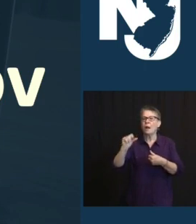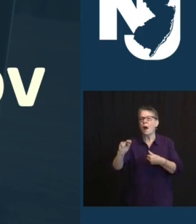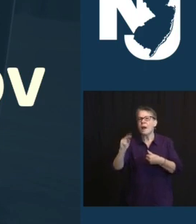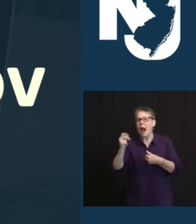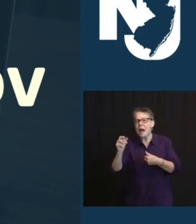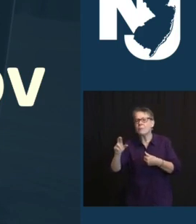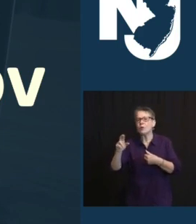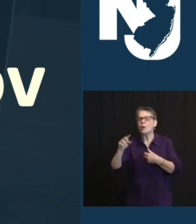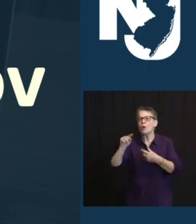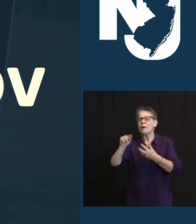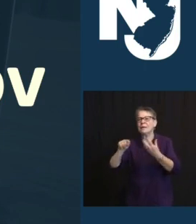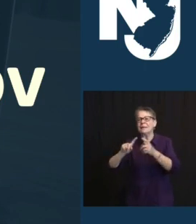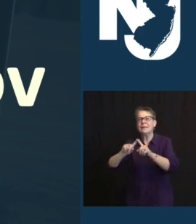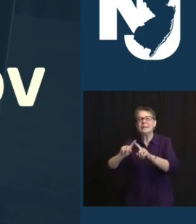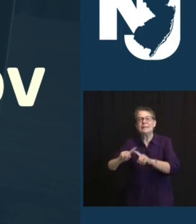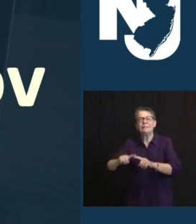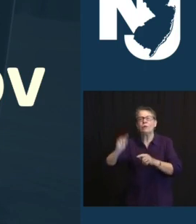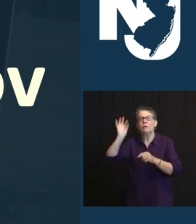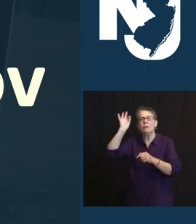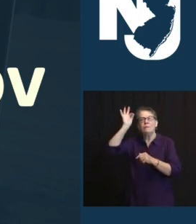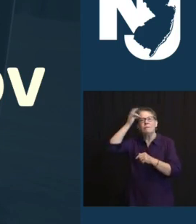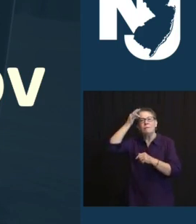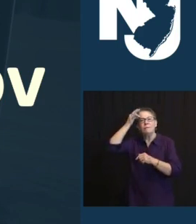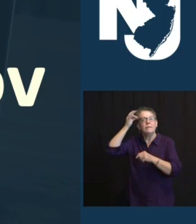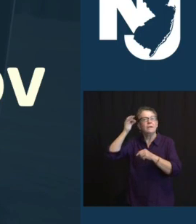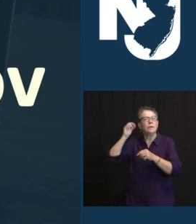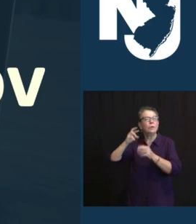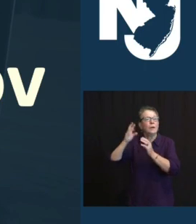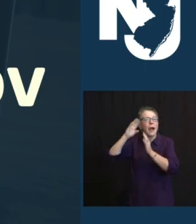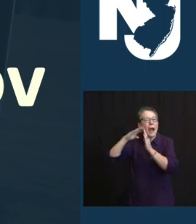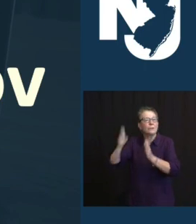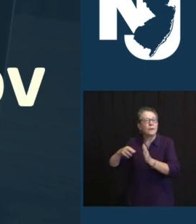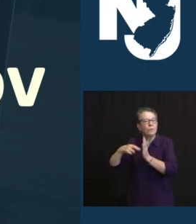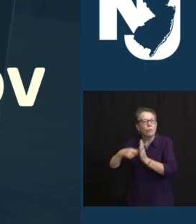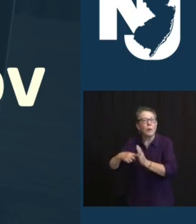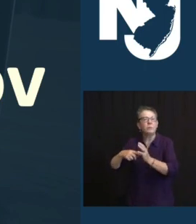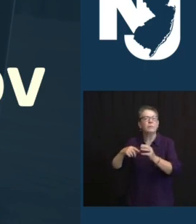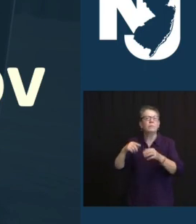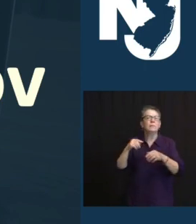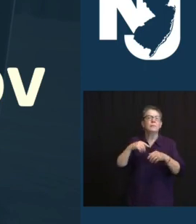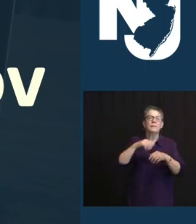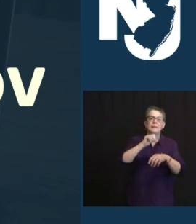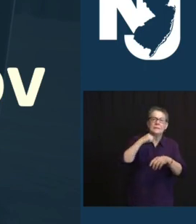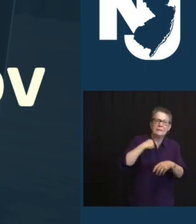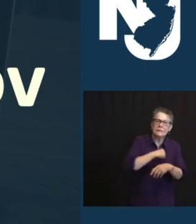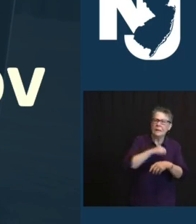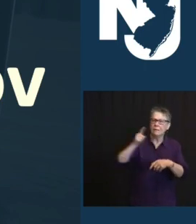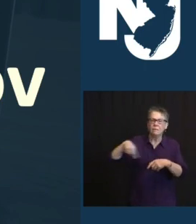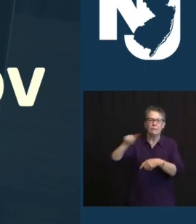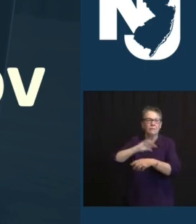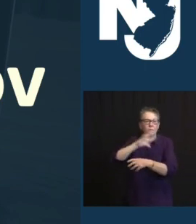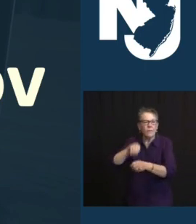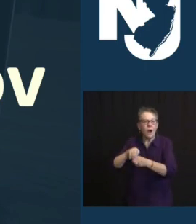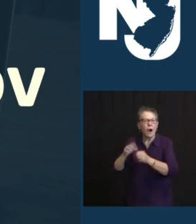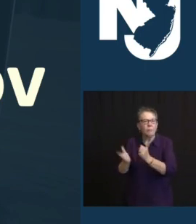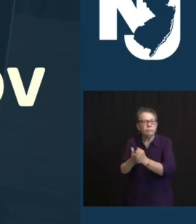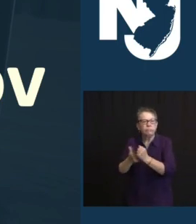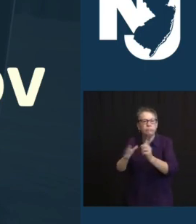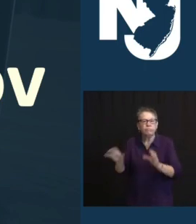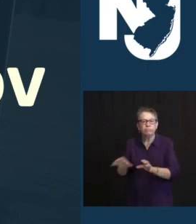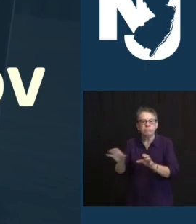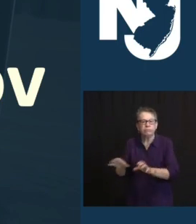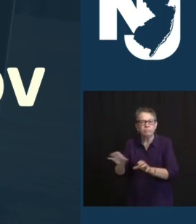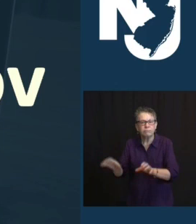ACROSS THE STATE, BUT ESPECIALLY IN THEIR DISTRICTS. A PARTICULAR SHOUT-OUT TO SENATE PRESIDENT STEVE SWEENEY AND ASSEMBLY SPEAKER CRAIG